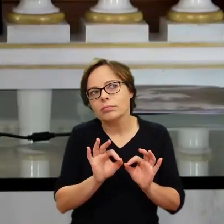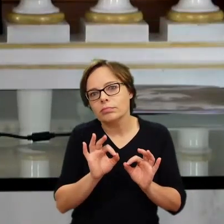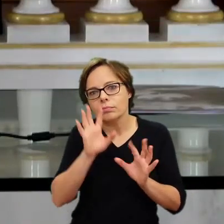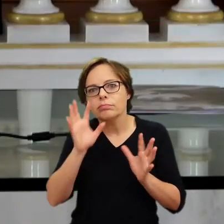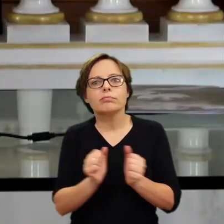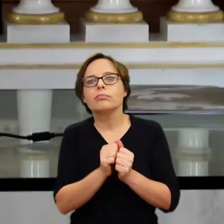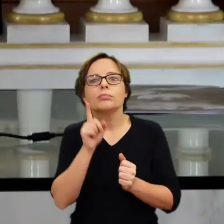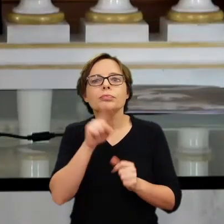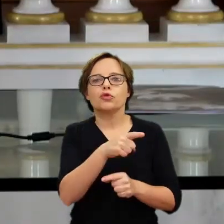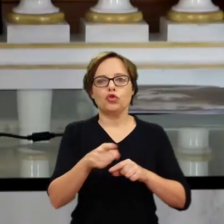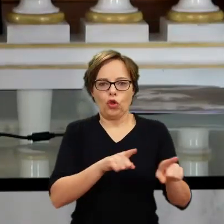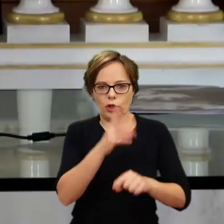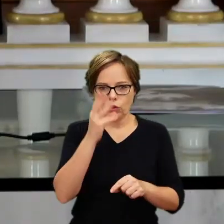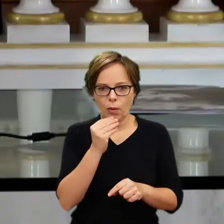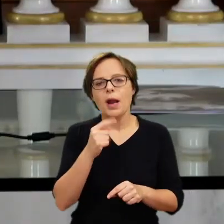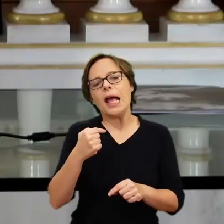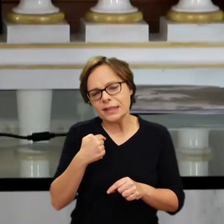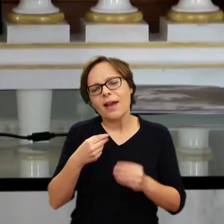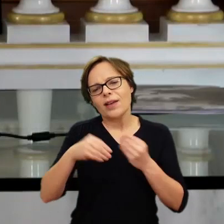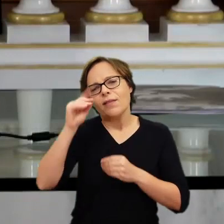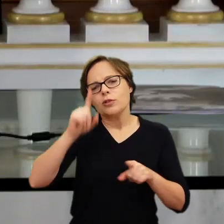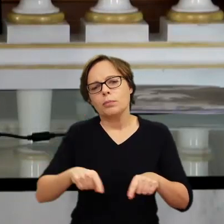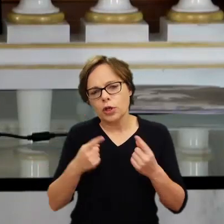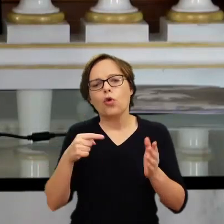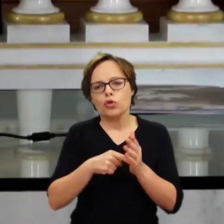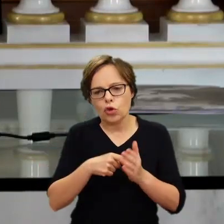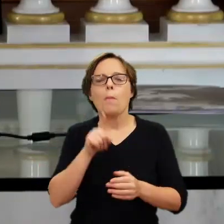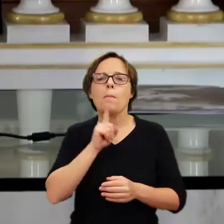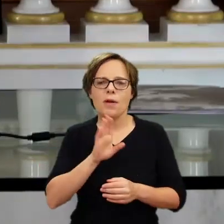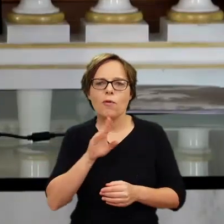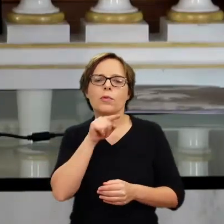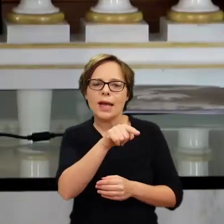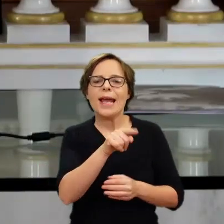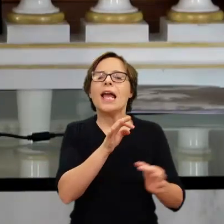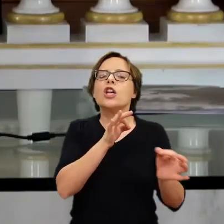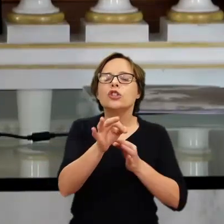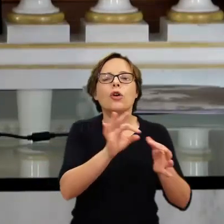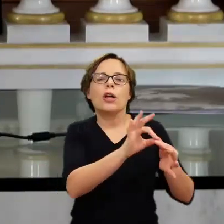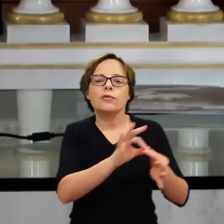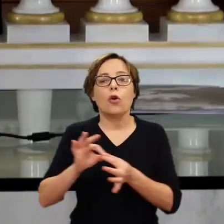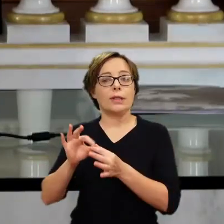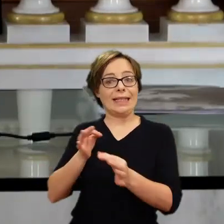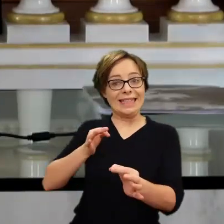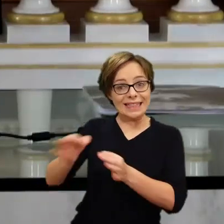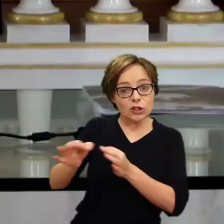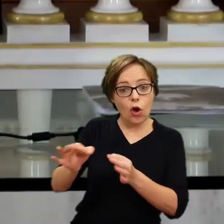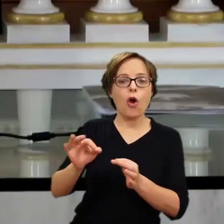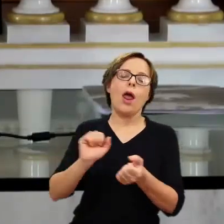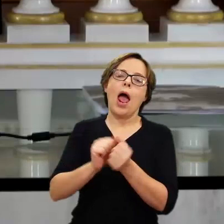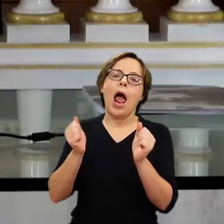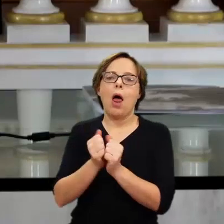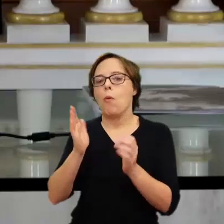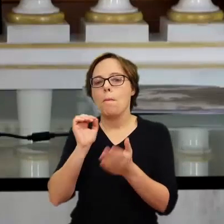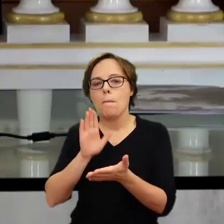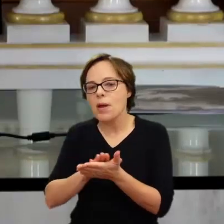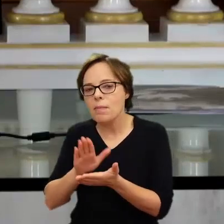I have grown more and more convinced of the idea that it probably is a history painting or a biblical scene, you know, and maybe the return of the prodigal